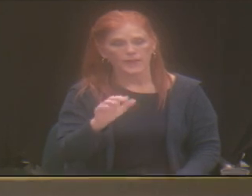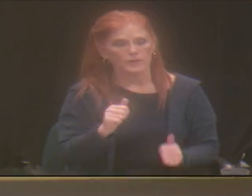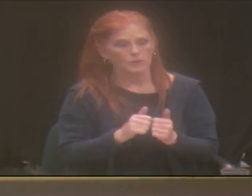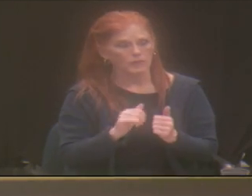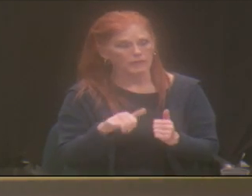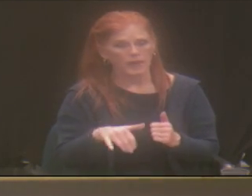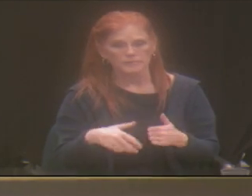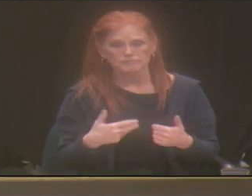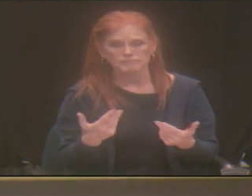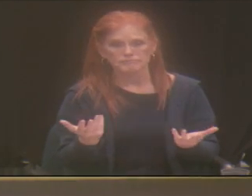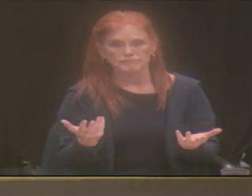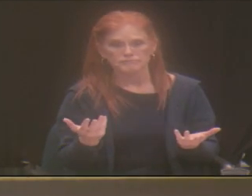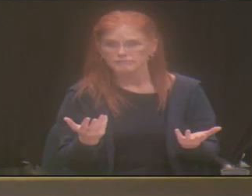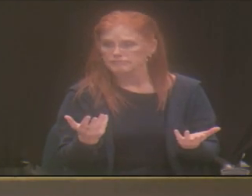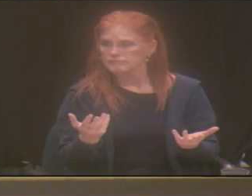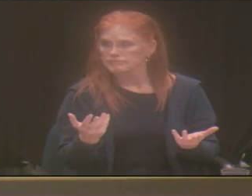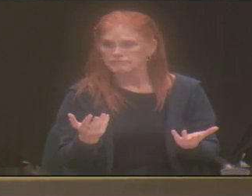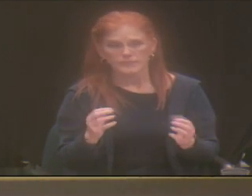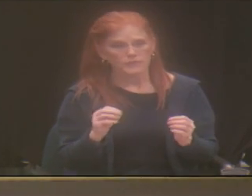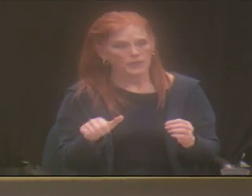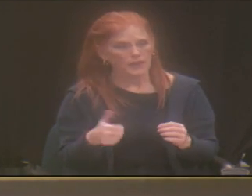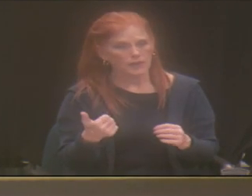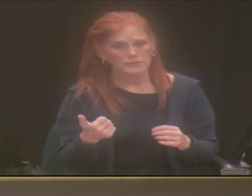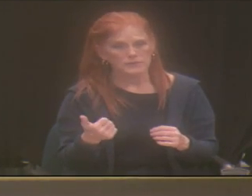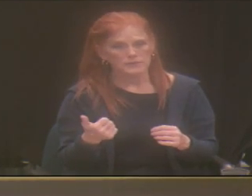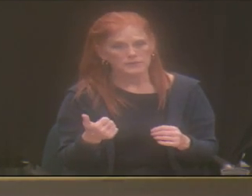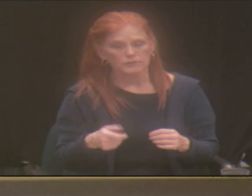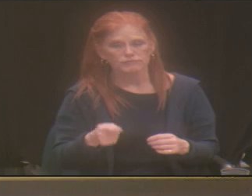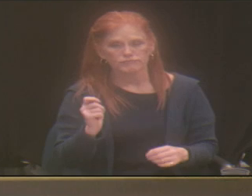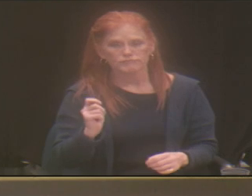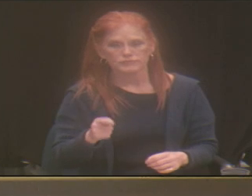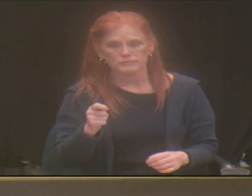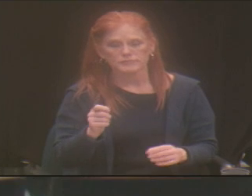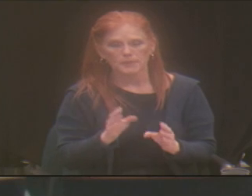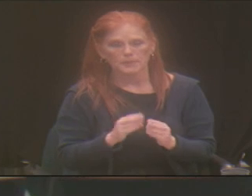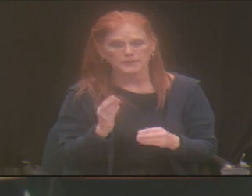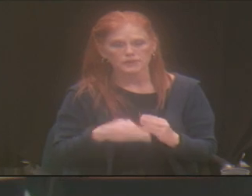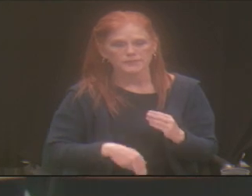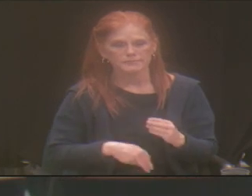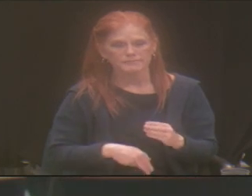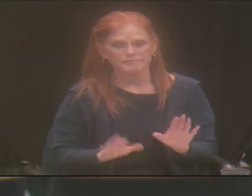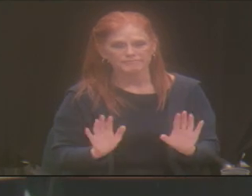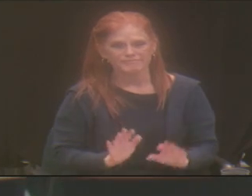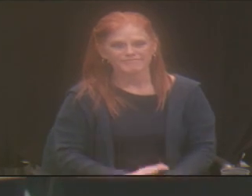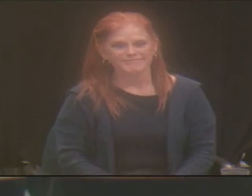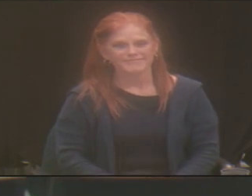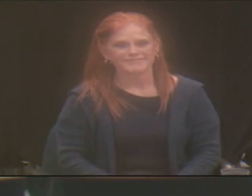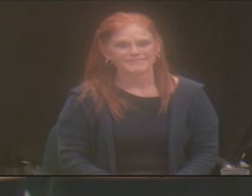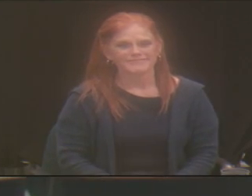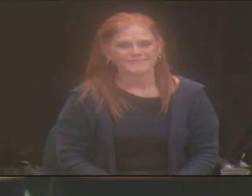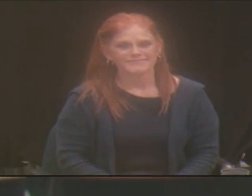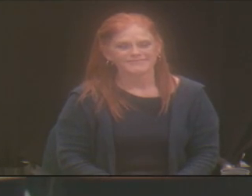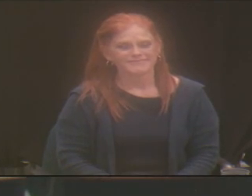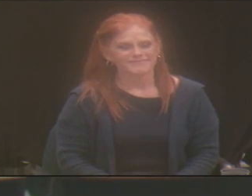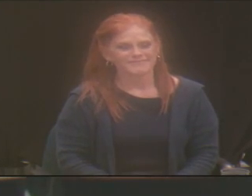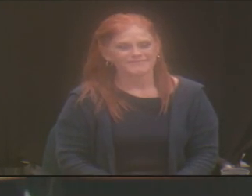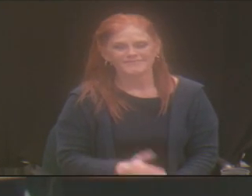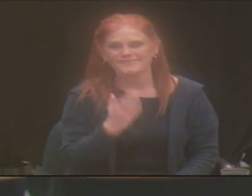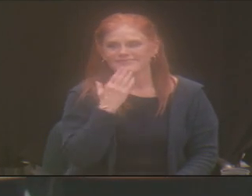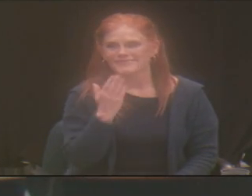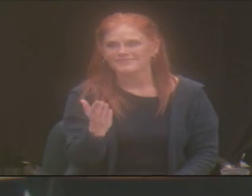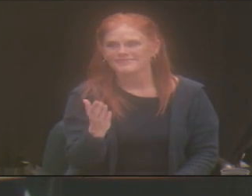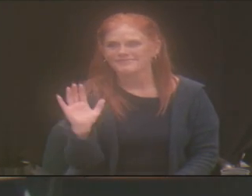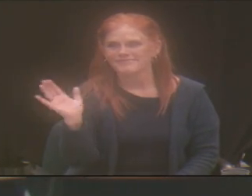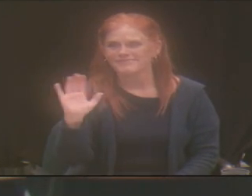that, without further ado, call the meeting to adjournment. I'm getting nods. Thank much. We are adjourned. Thank you,